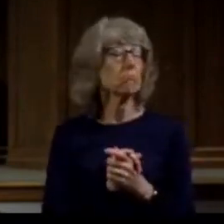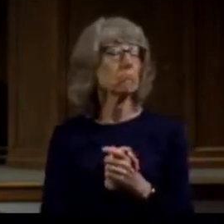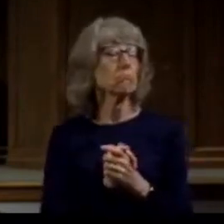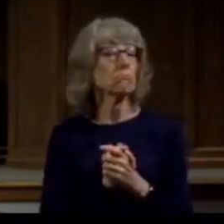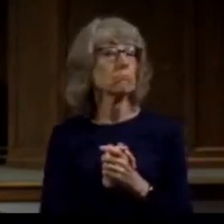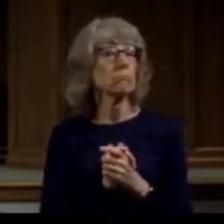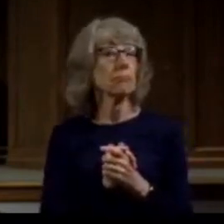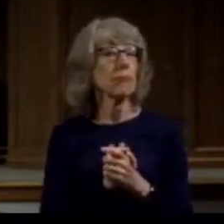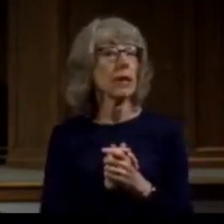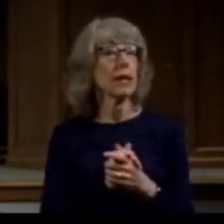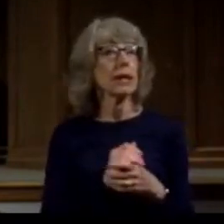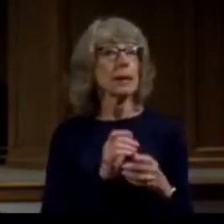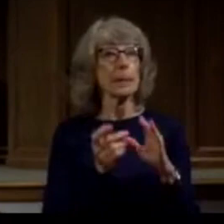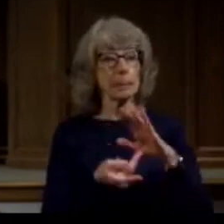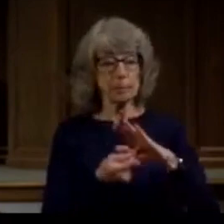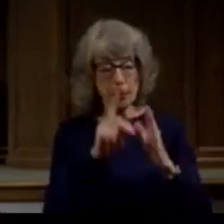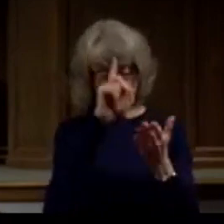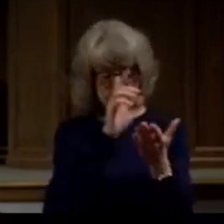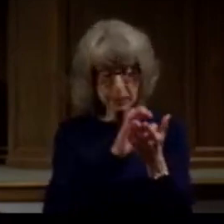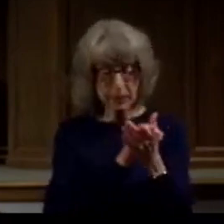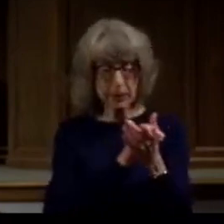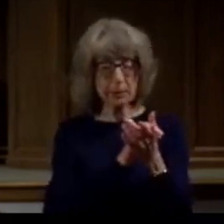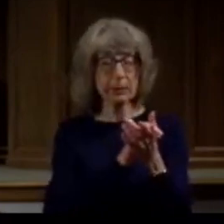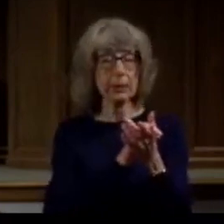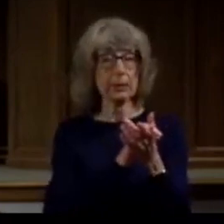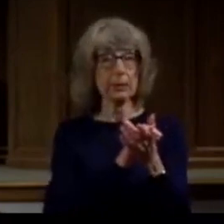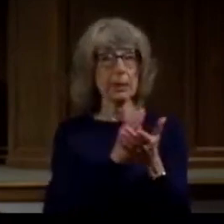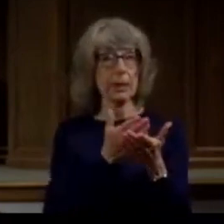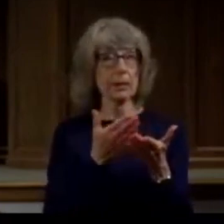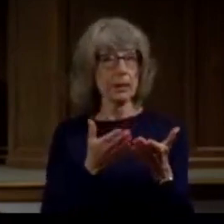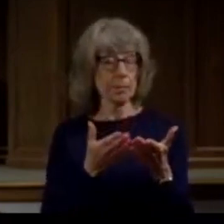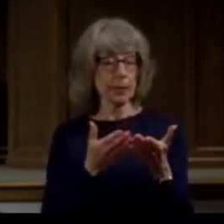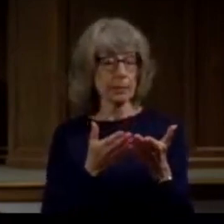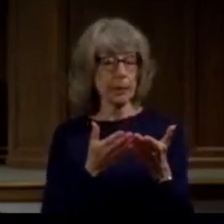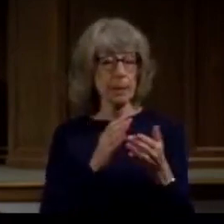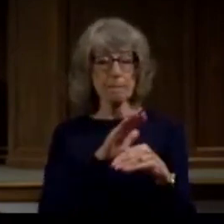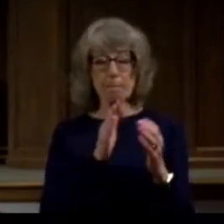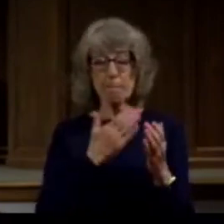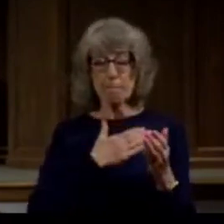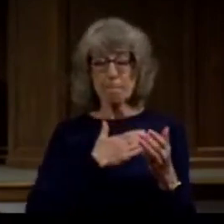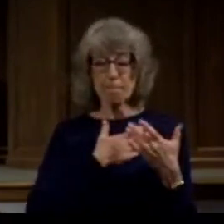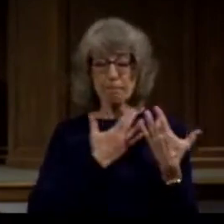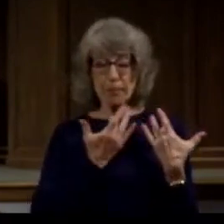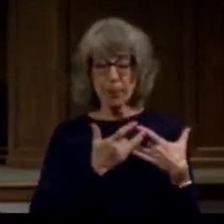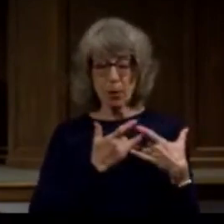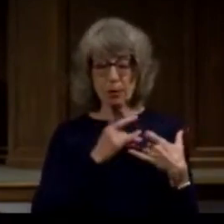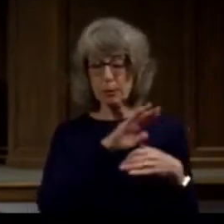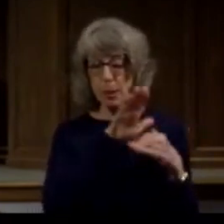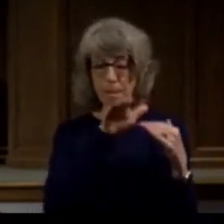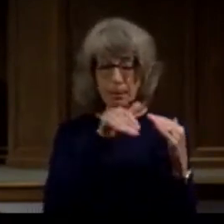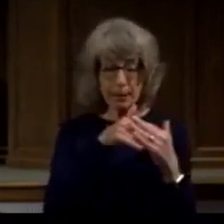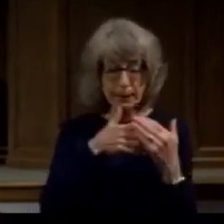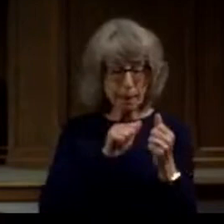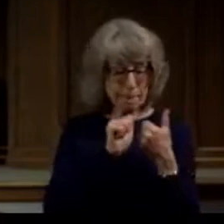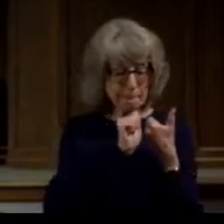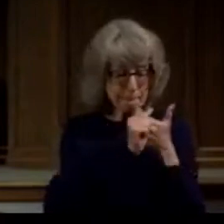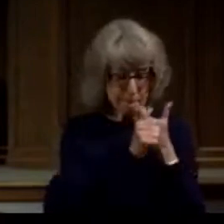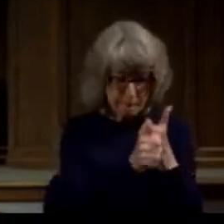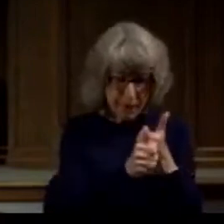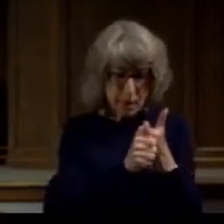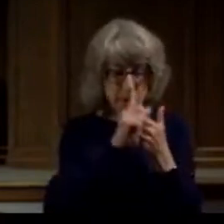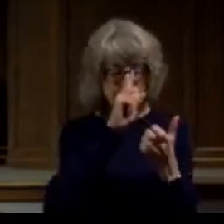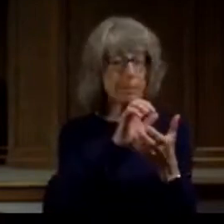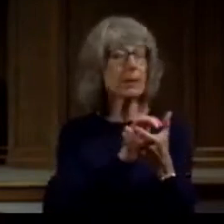He believes something with his entire heart without question.